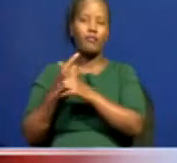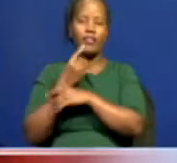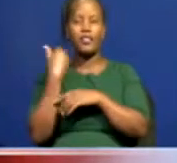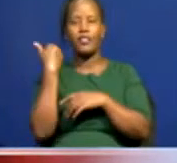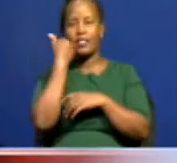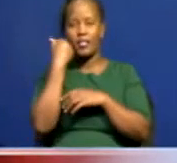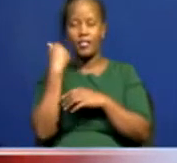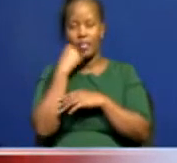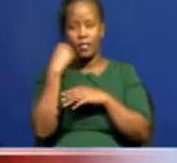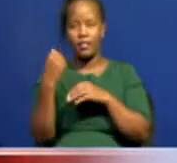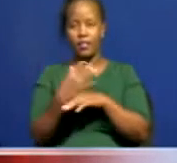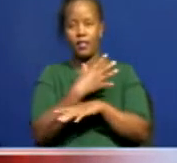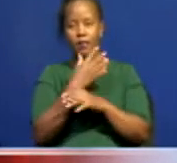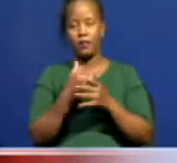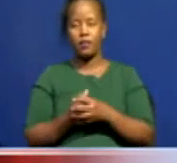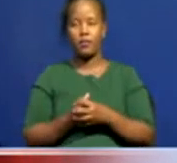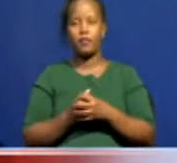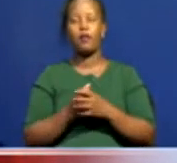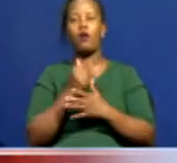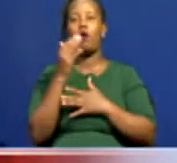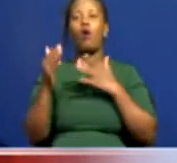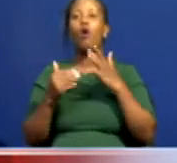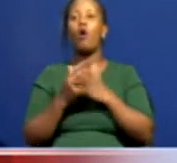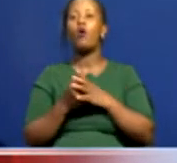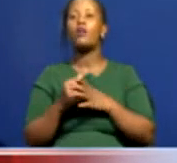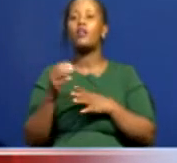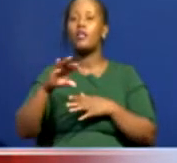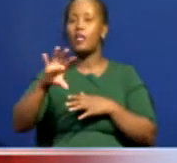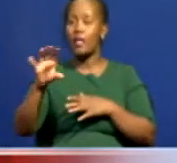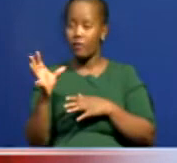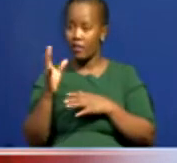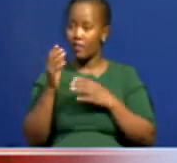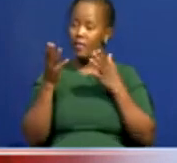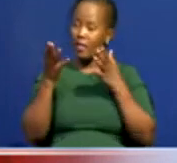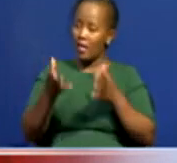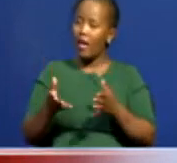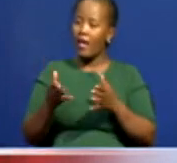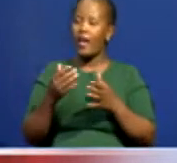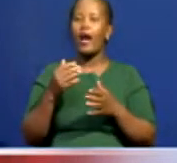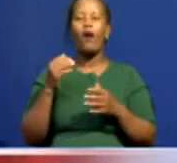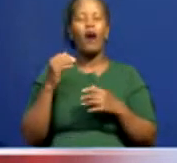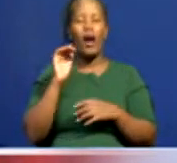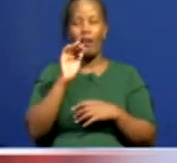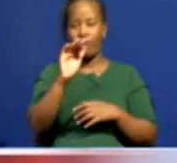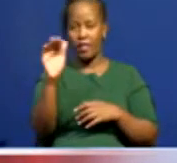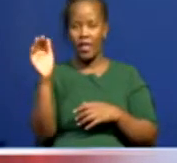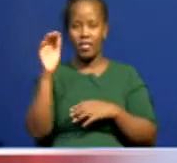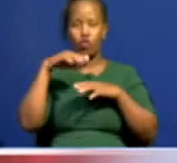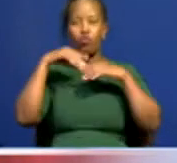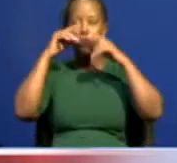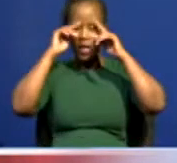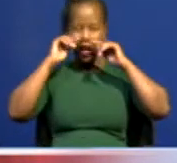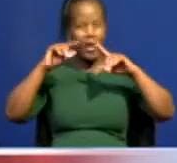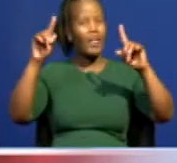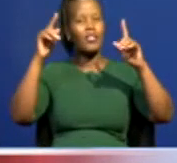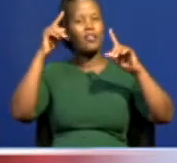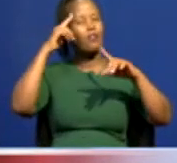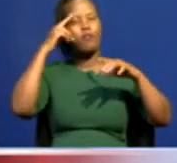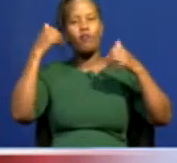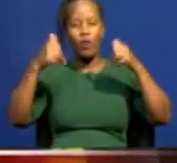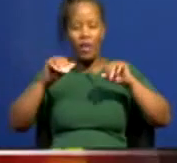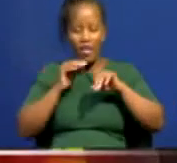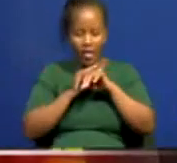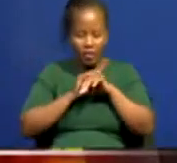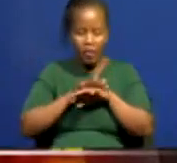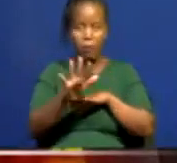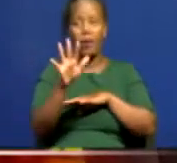All counties, therefore, are now put on very high alert For potential spread of this disease